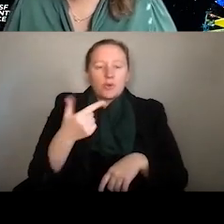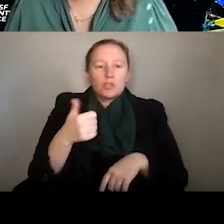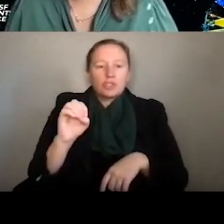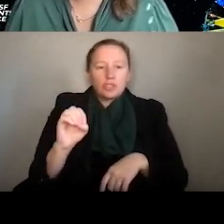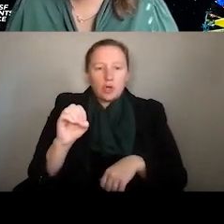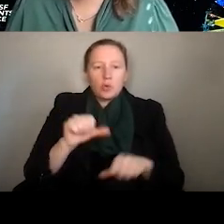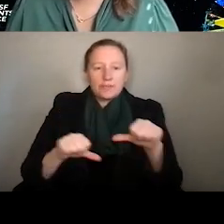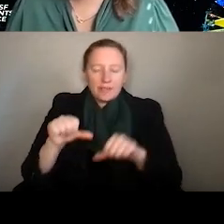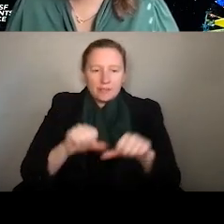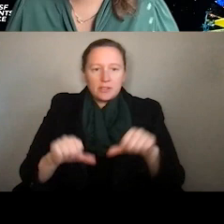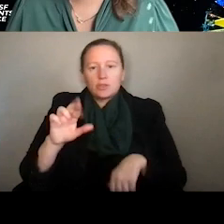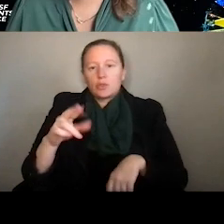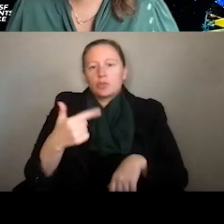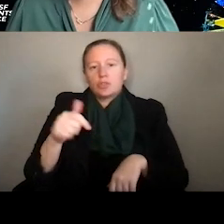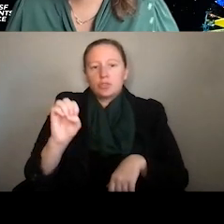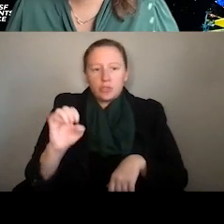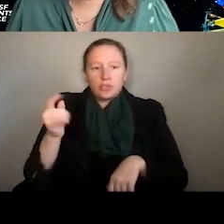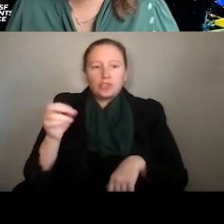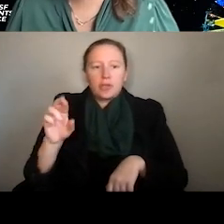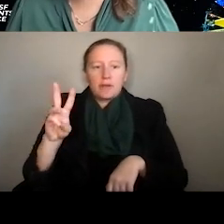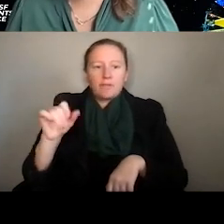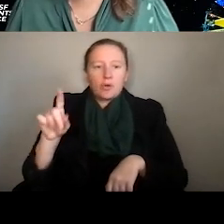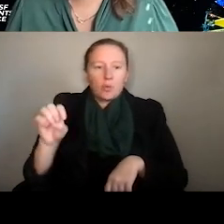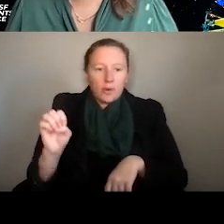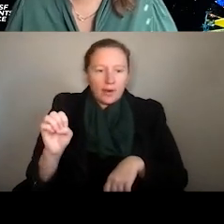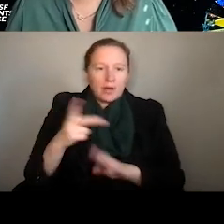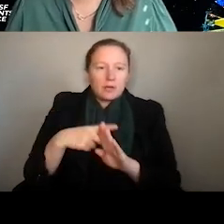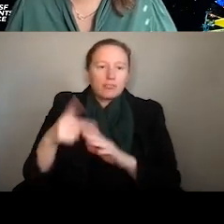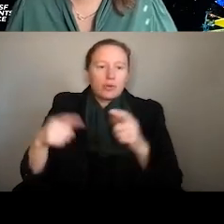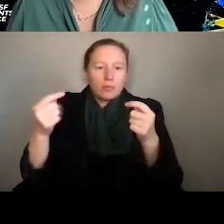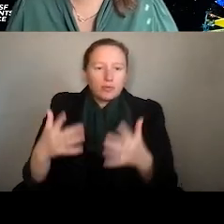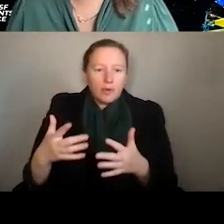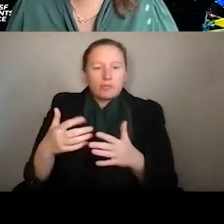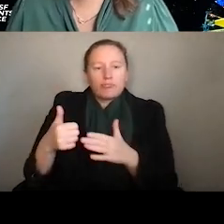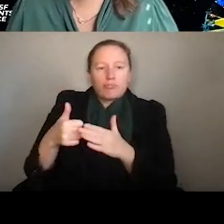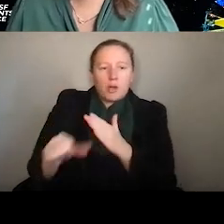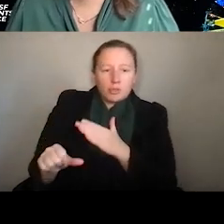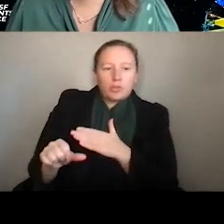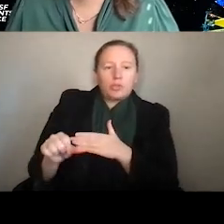Wade, and I'm a Program Director in the Petrology and Geochemistry Program, which is in the Division of Earth Sciences.